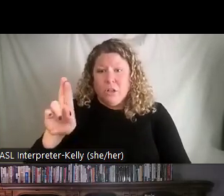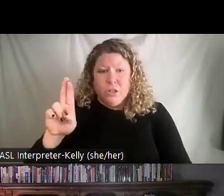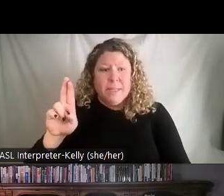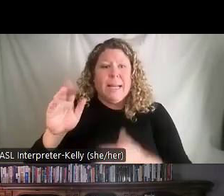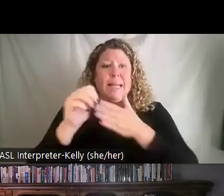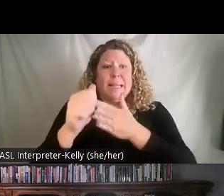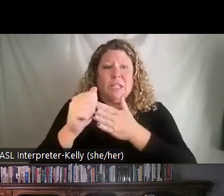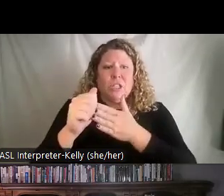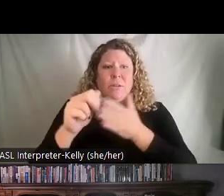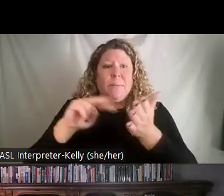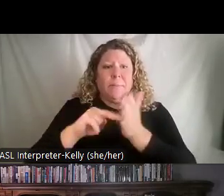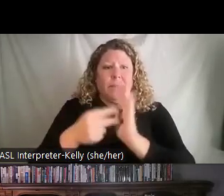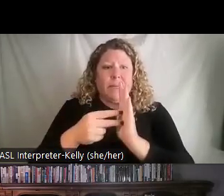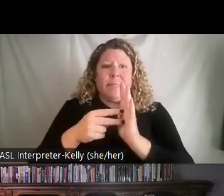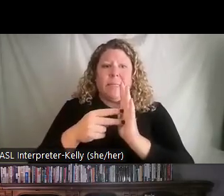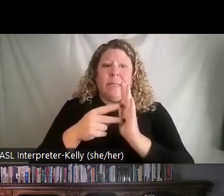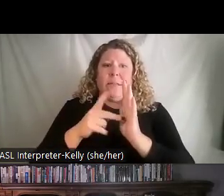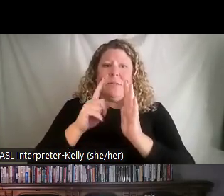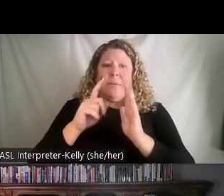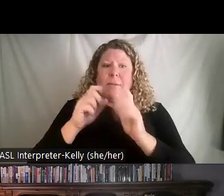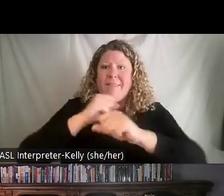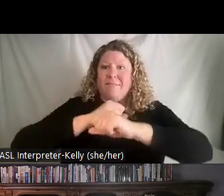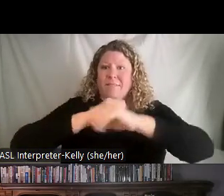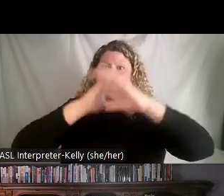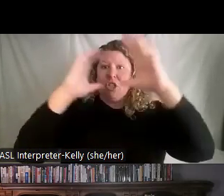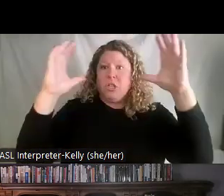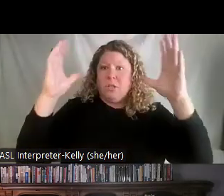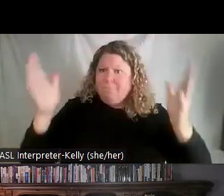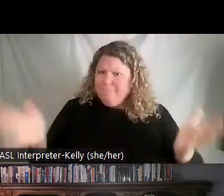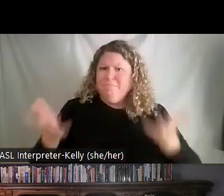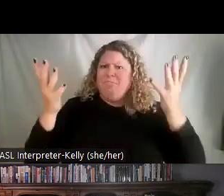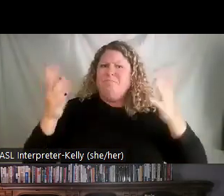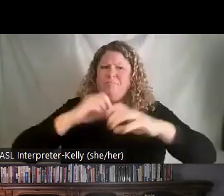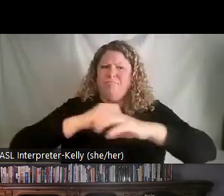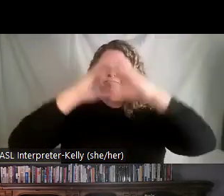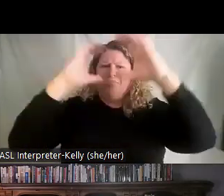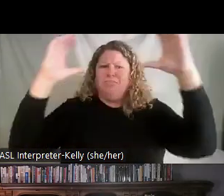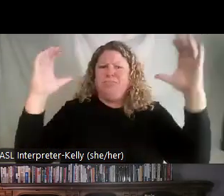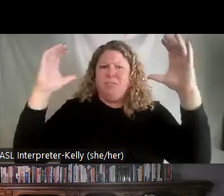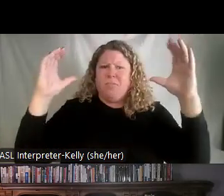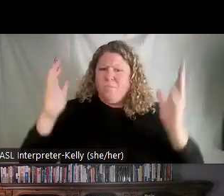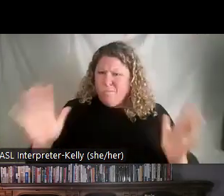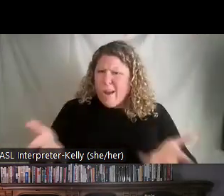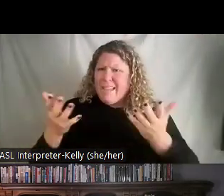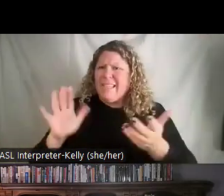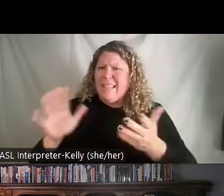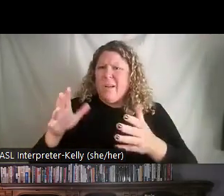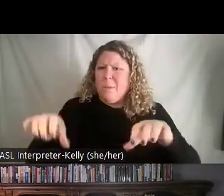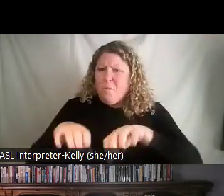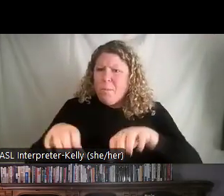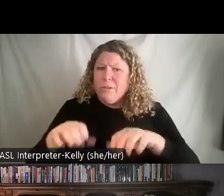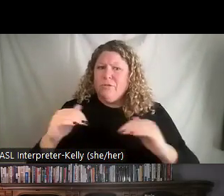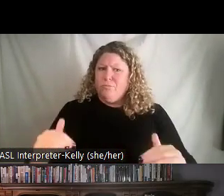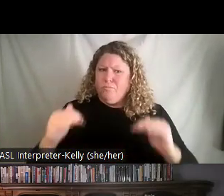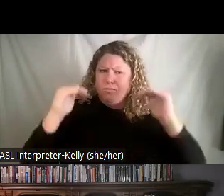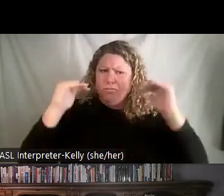or a person's vision to high sites, the raising of a person's performance to a higher standard, and the